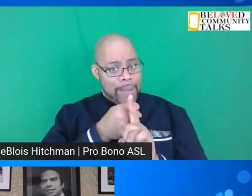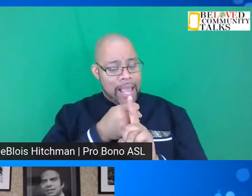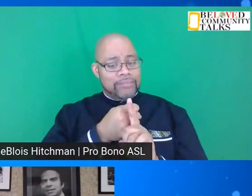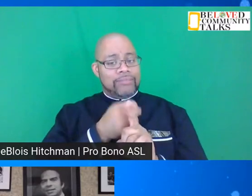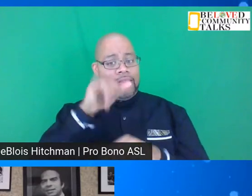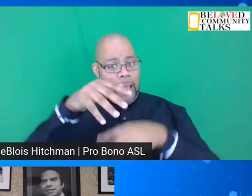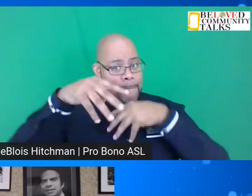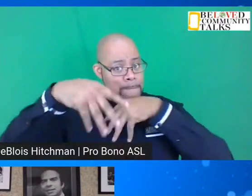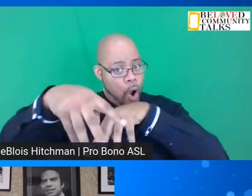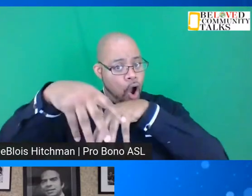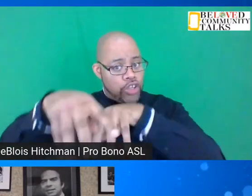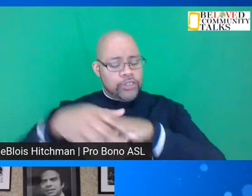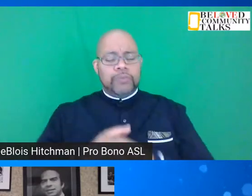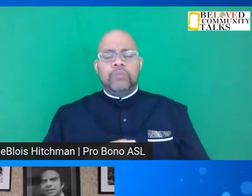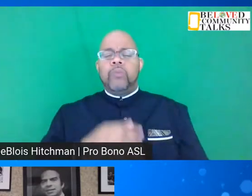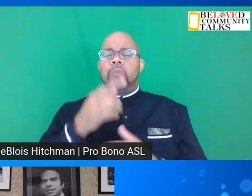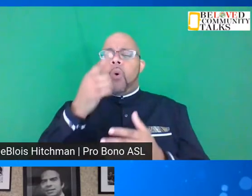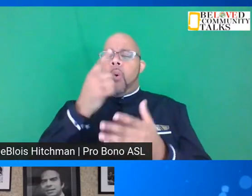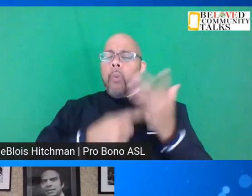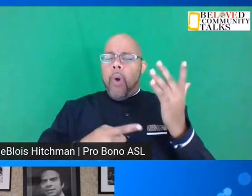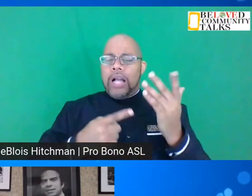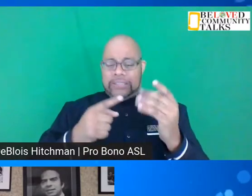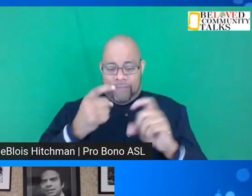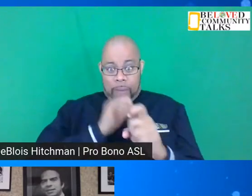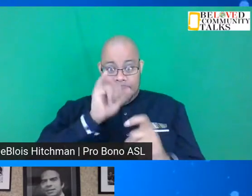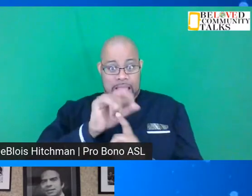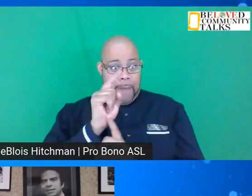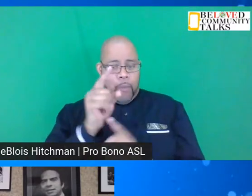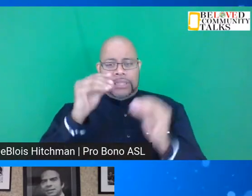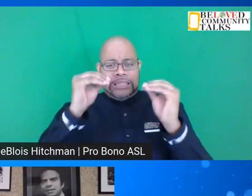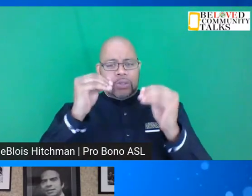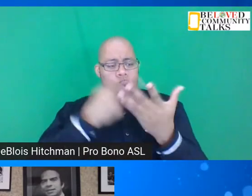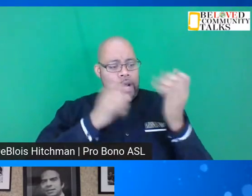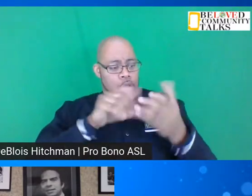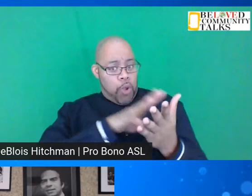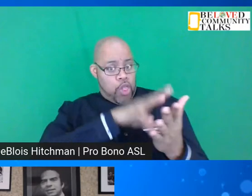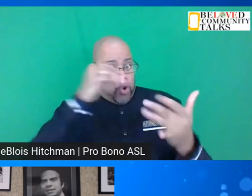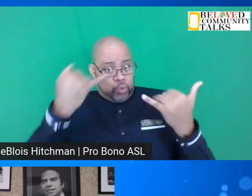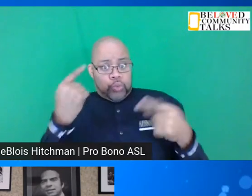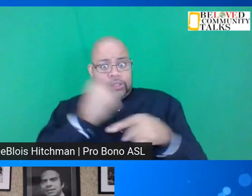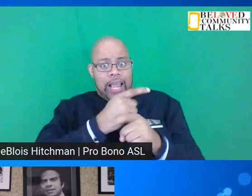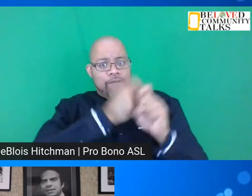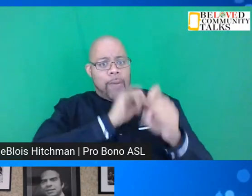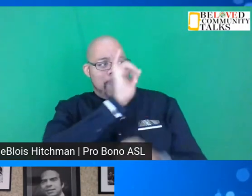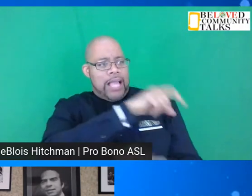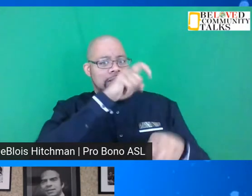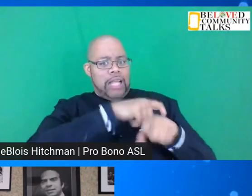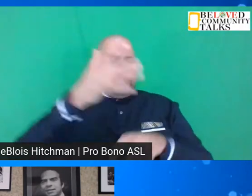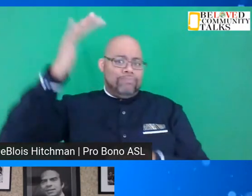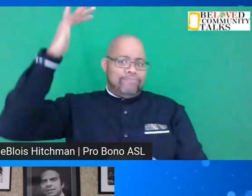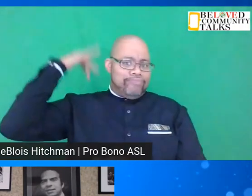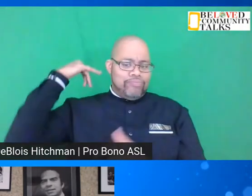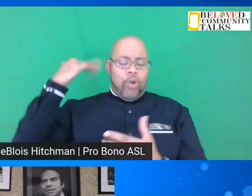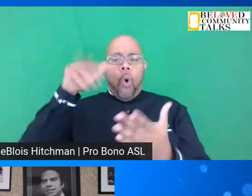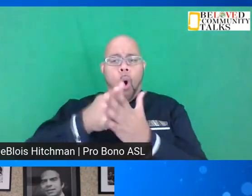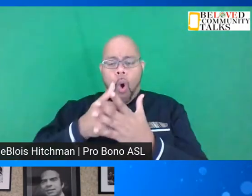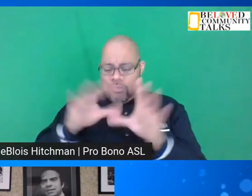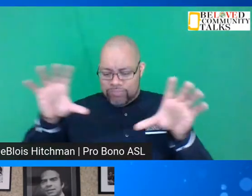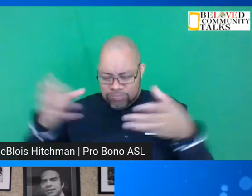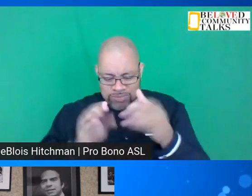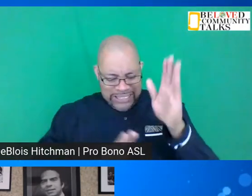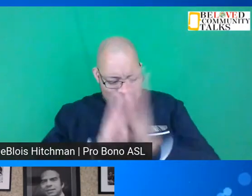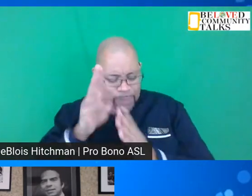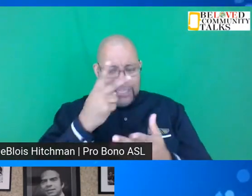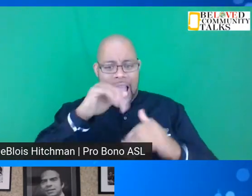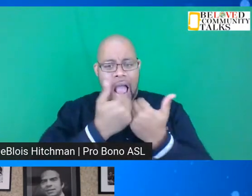this march, what's teachable from that today? What can we learn from pulling all of this together and seeing